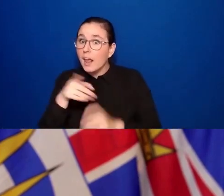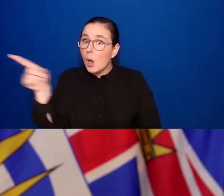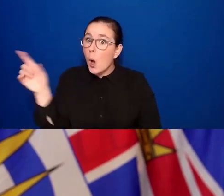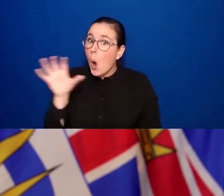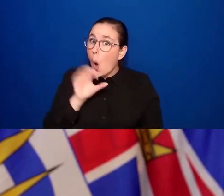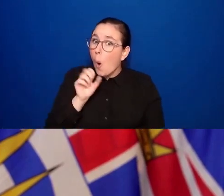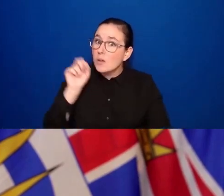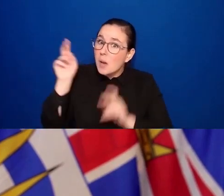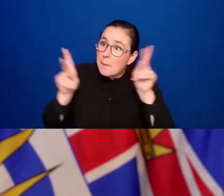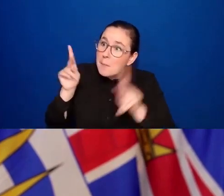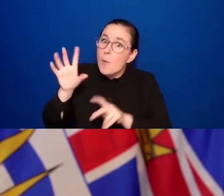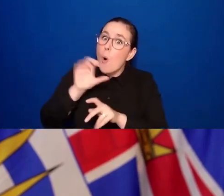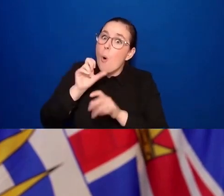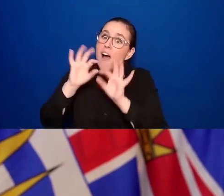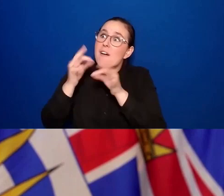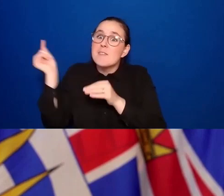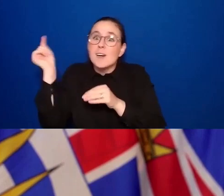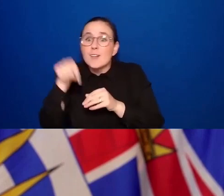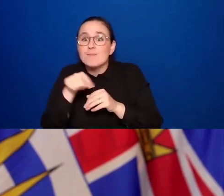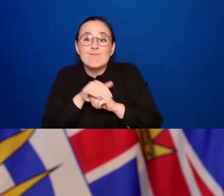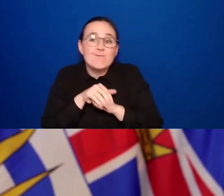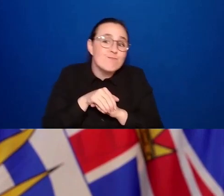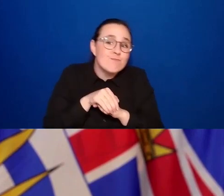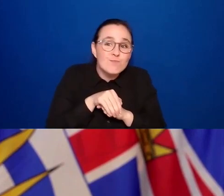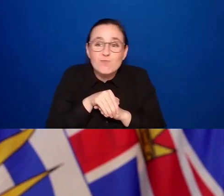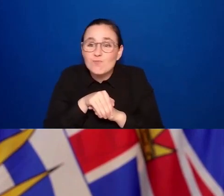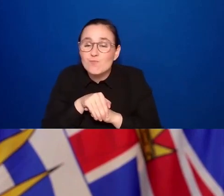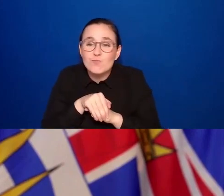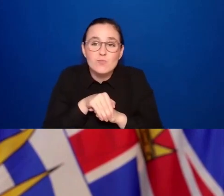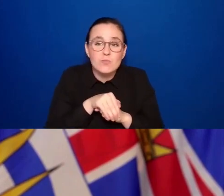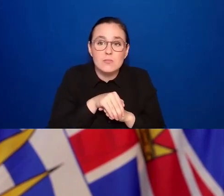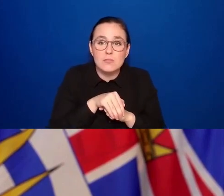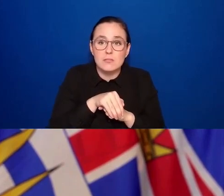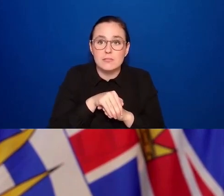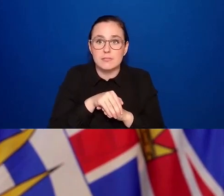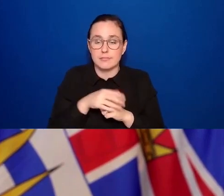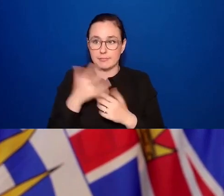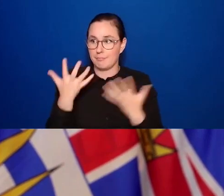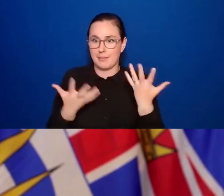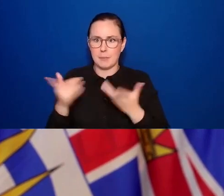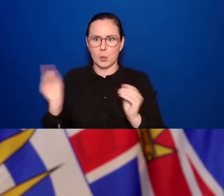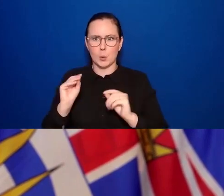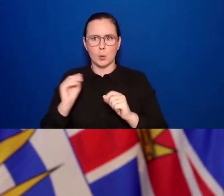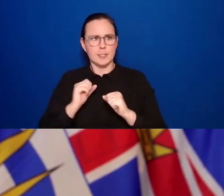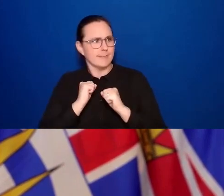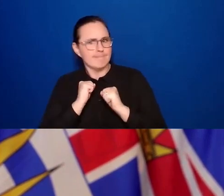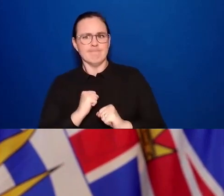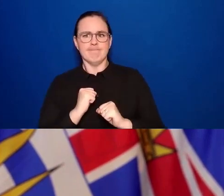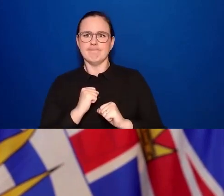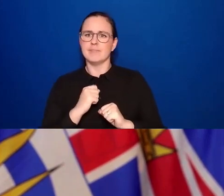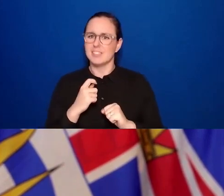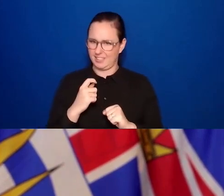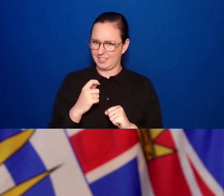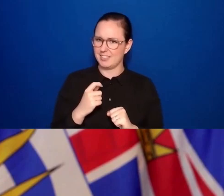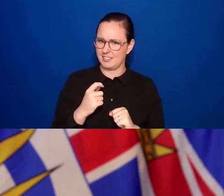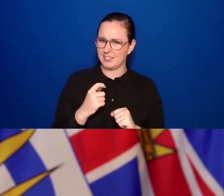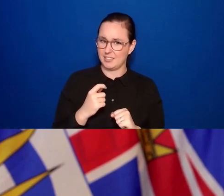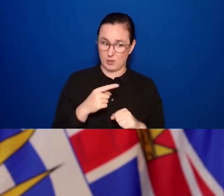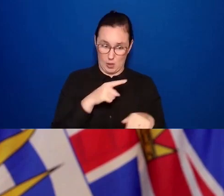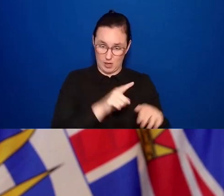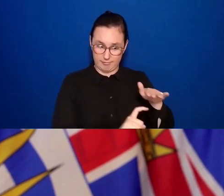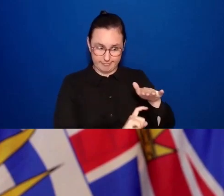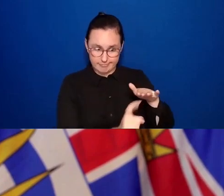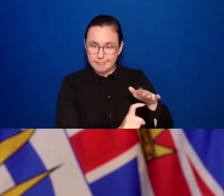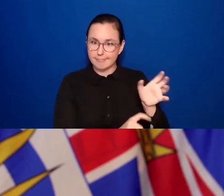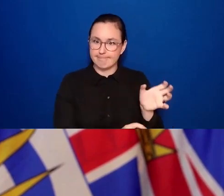may not mount a strong immune response. It's another layer of protection for you and your family. And yes, the